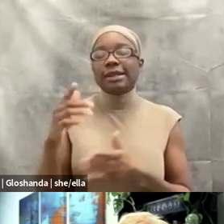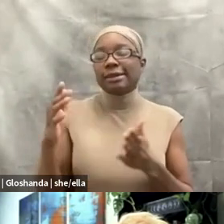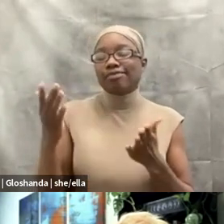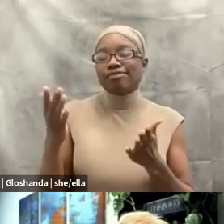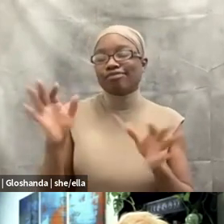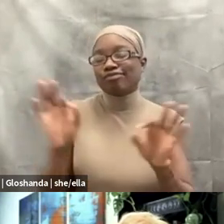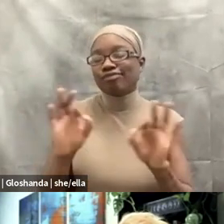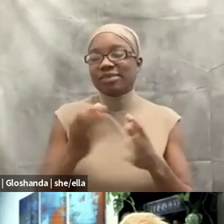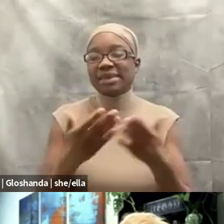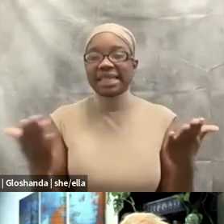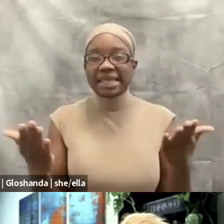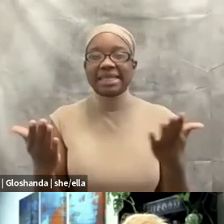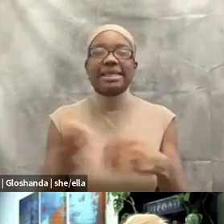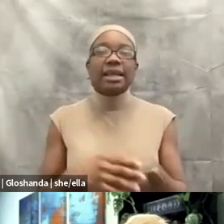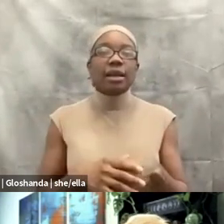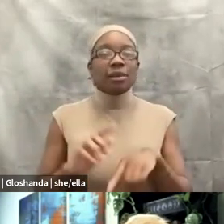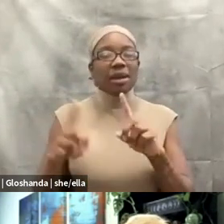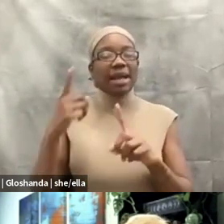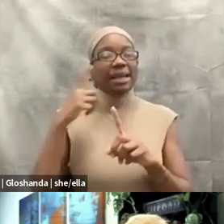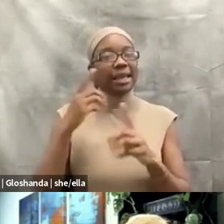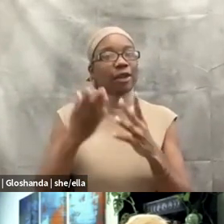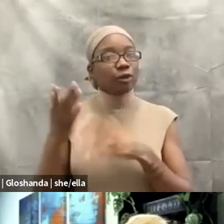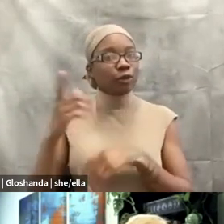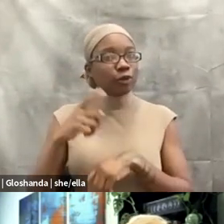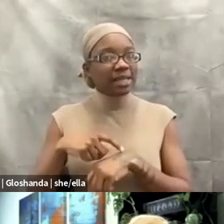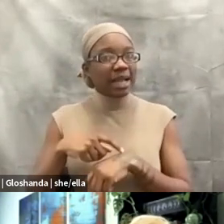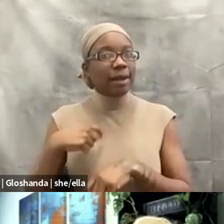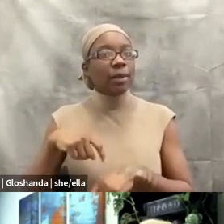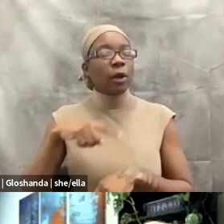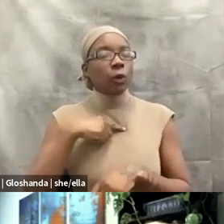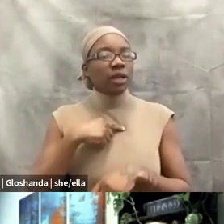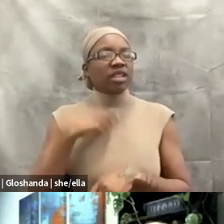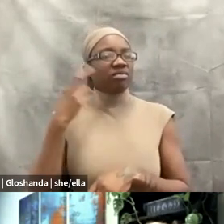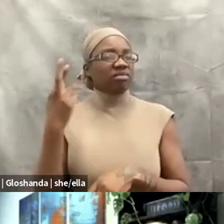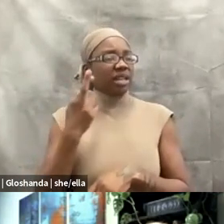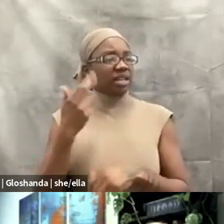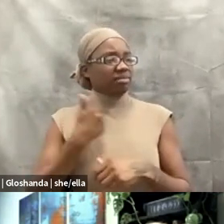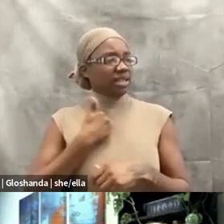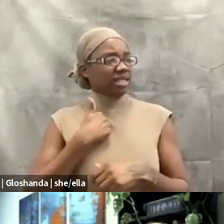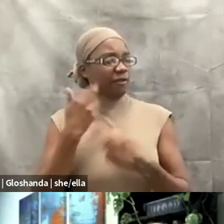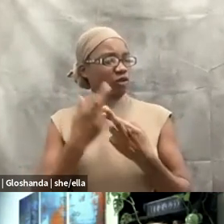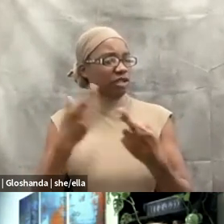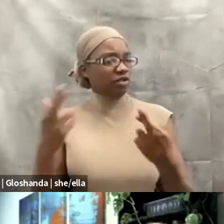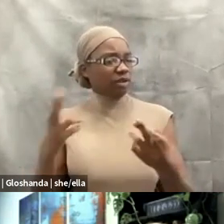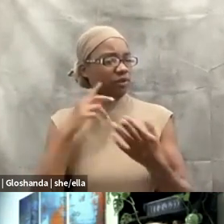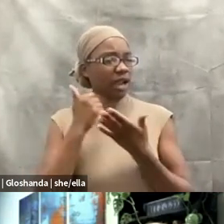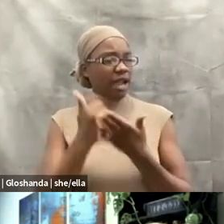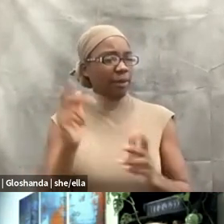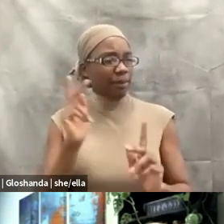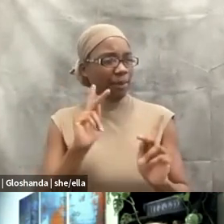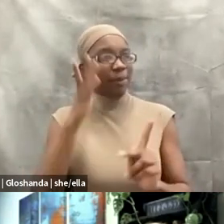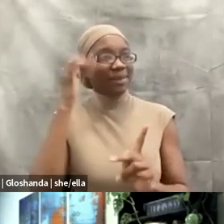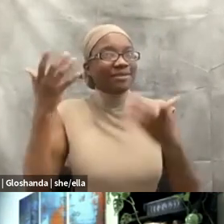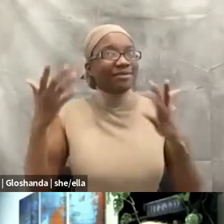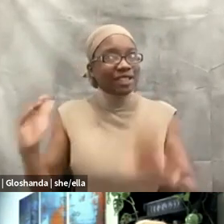I think over time in this field, you figure out how to use yourself as the resource to help people, because you know how vicious this system